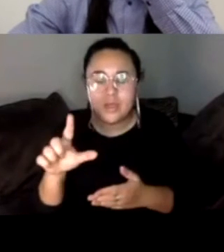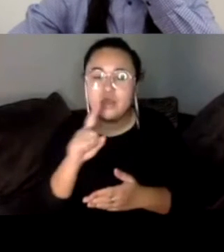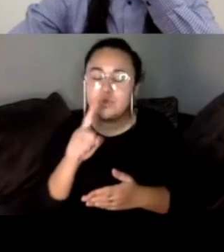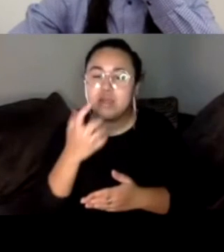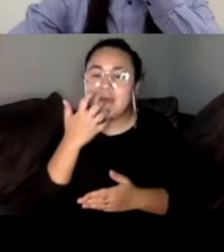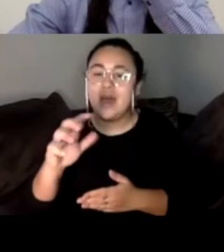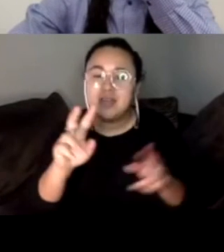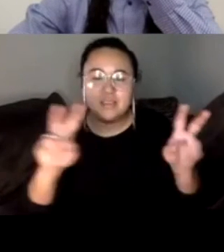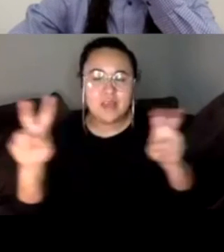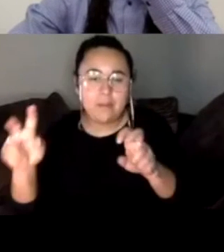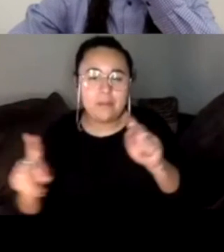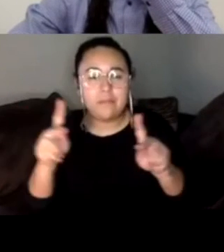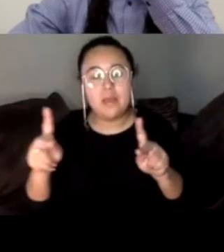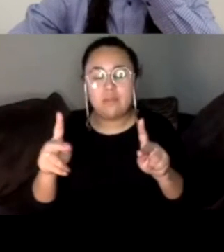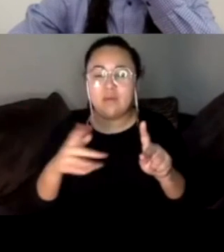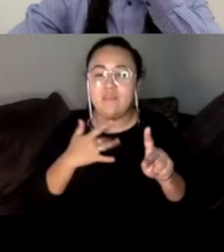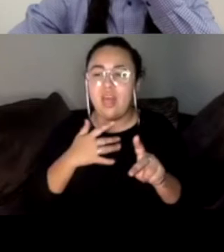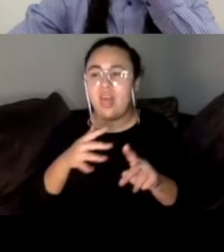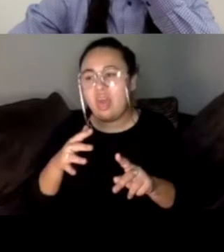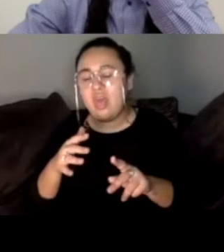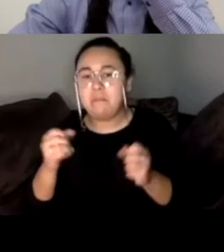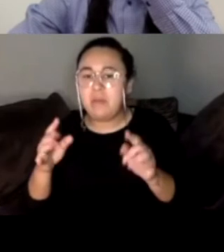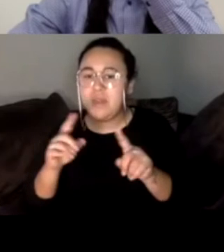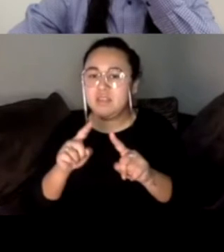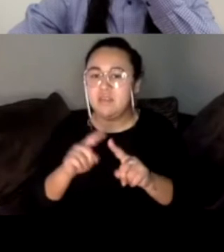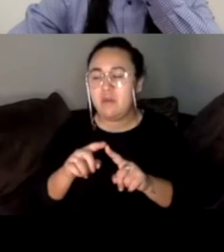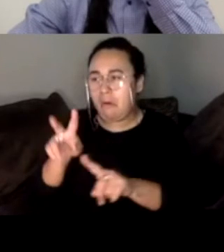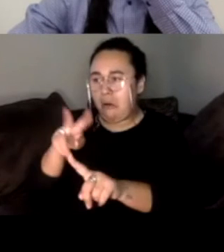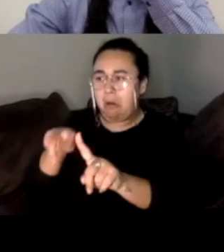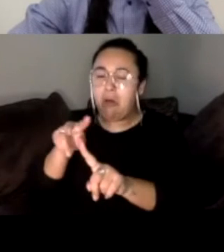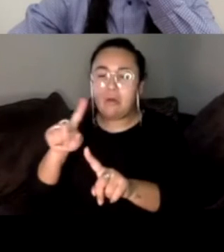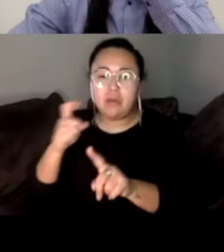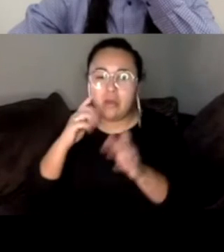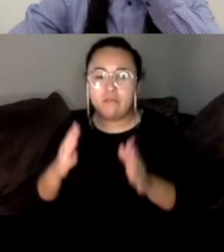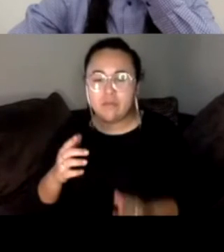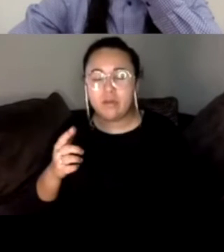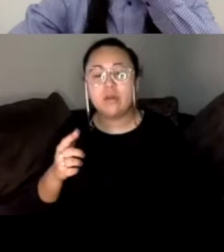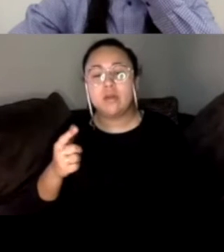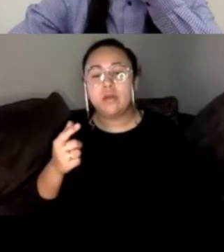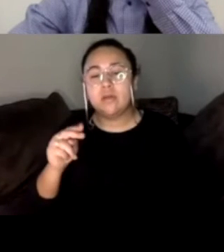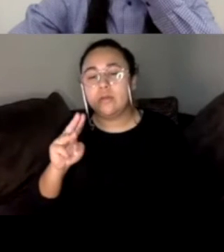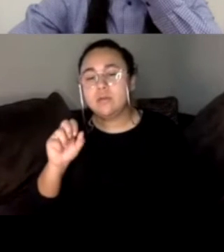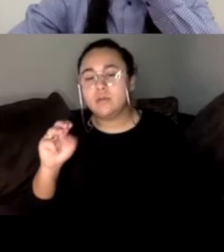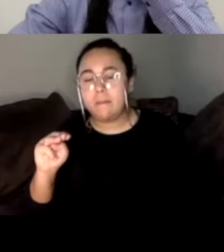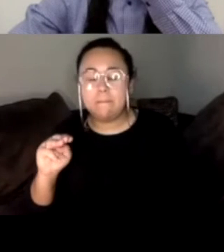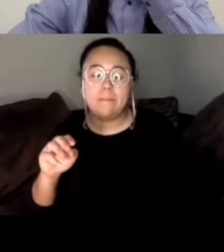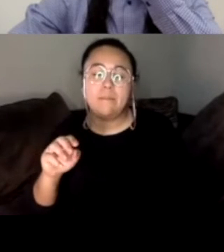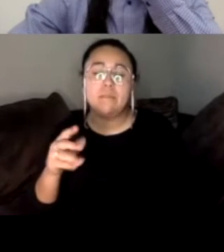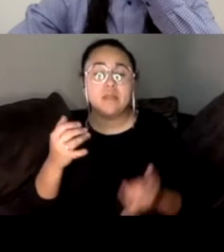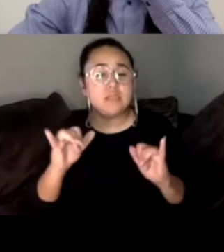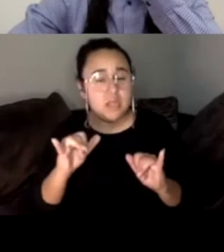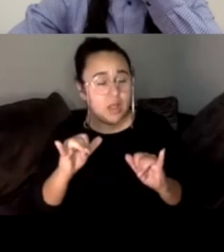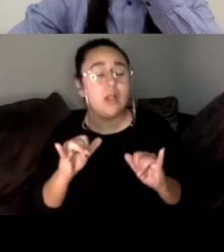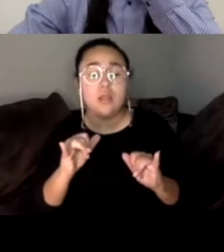People feel all kinds of ways about governor Gavin Newsom, but they really care and listen to these trusted messengers. So again, you know, Vanya,